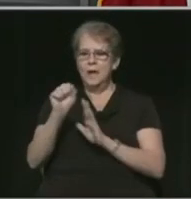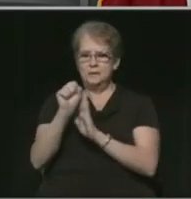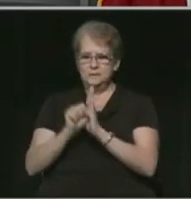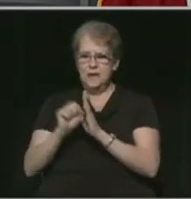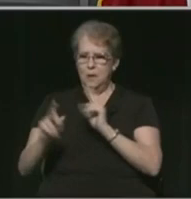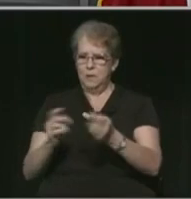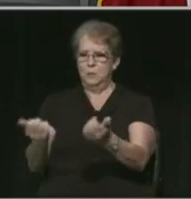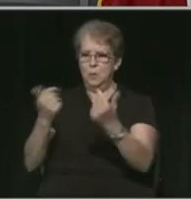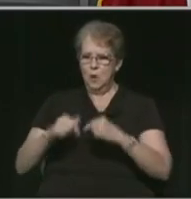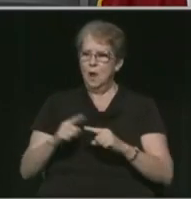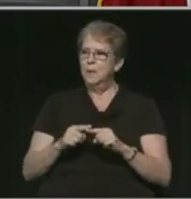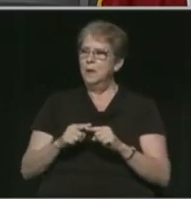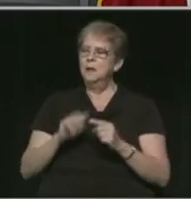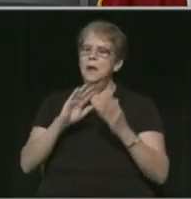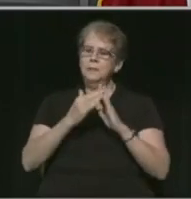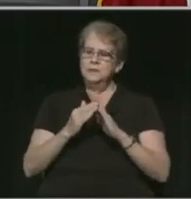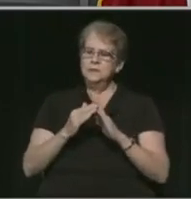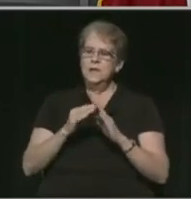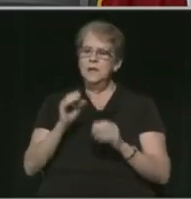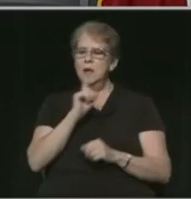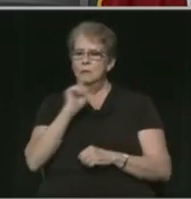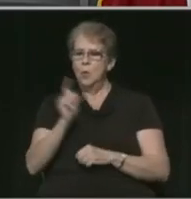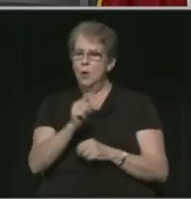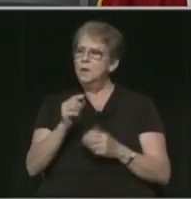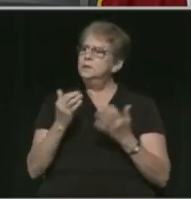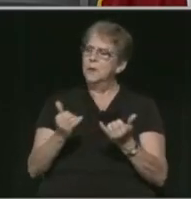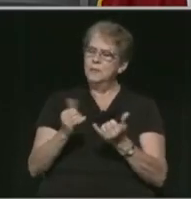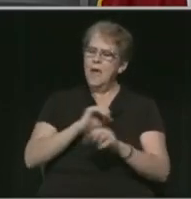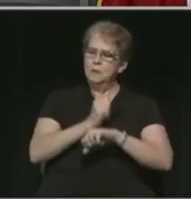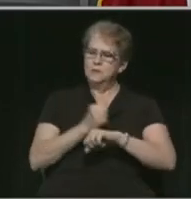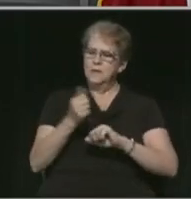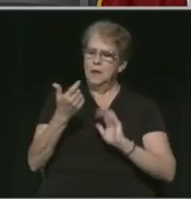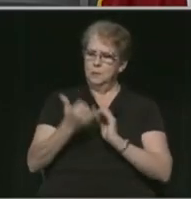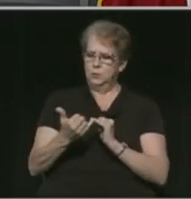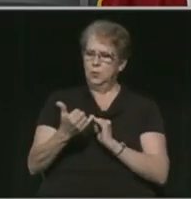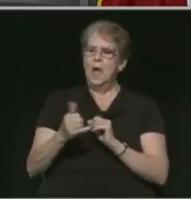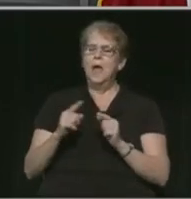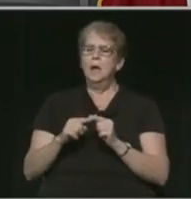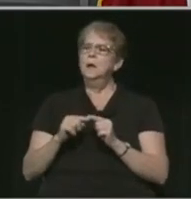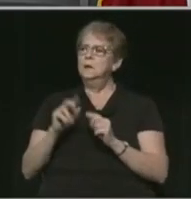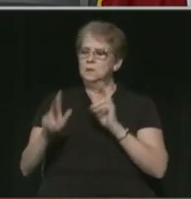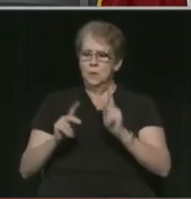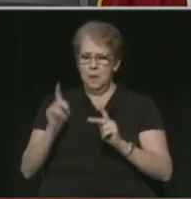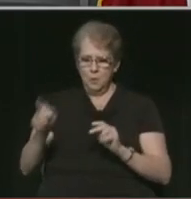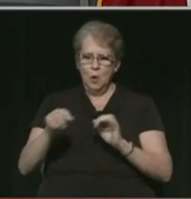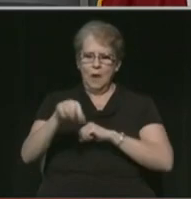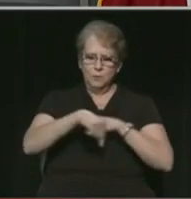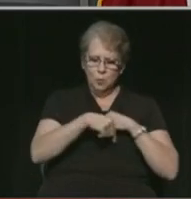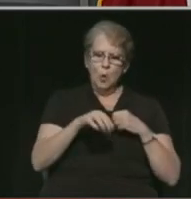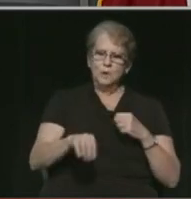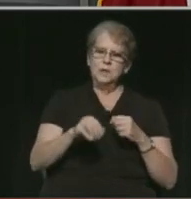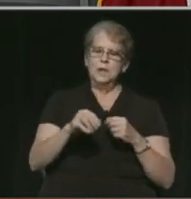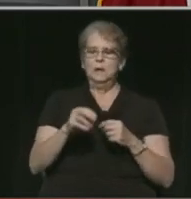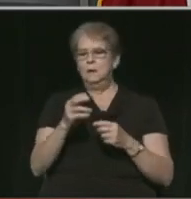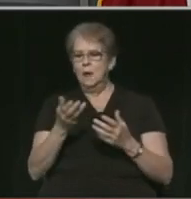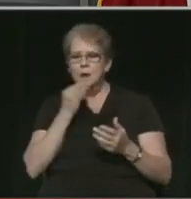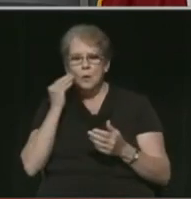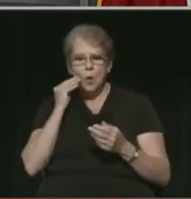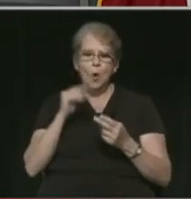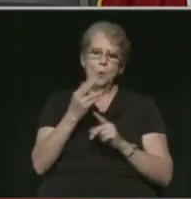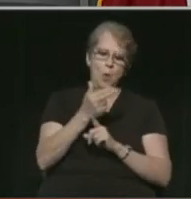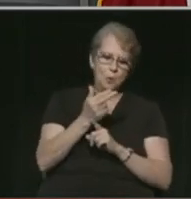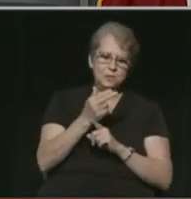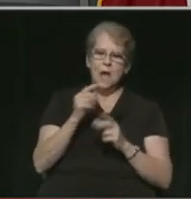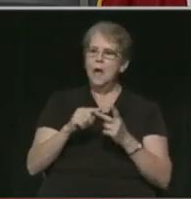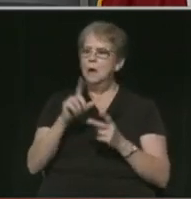as the city of New Orleans this week. That order went into effect today. Now, those passengers are obviously going to have to quarantine at a residence, a hotel, or a lodge.